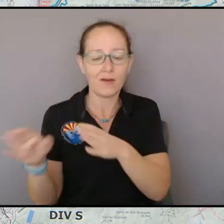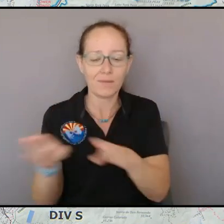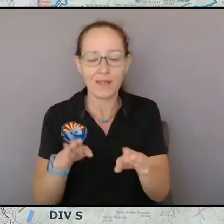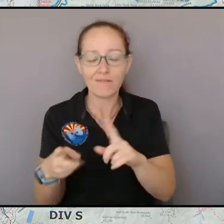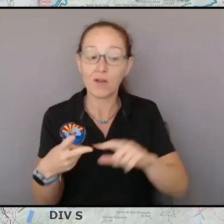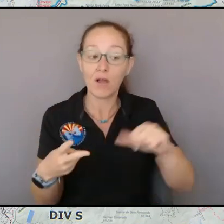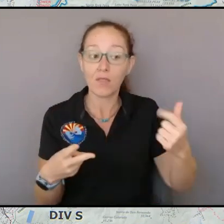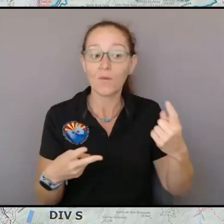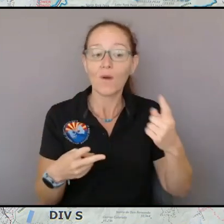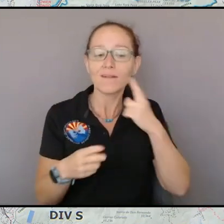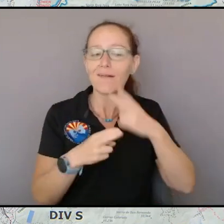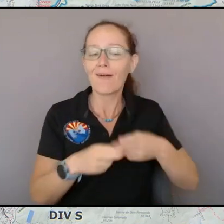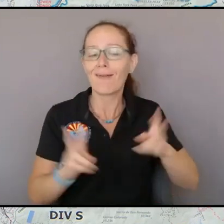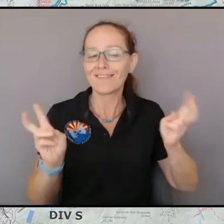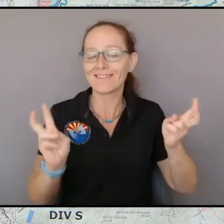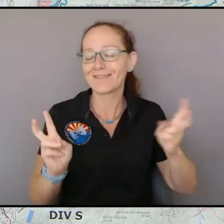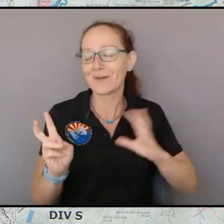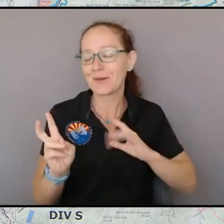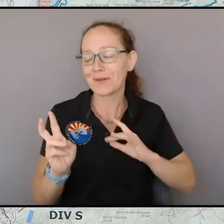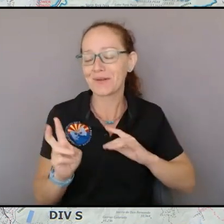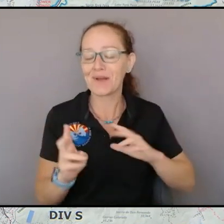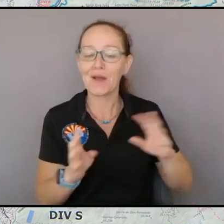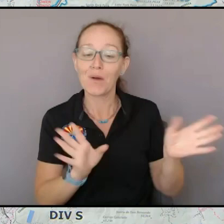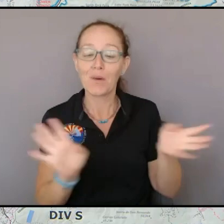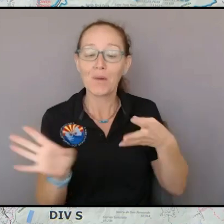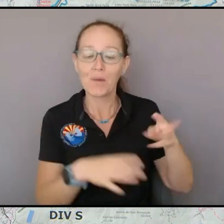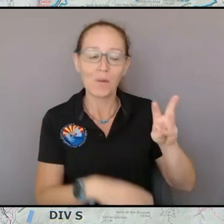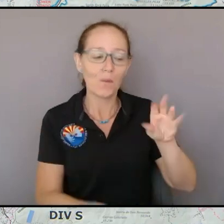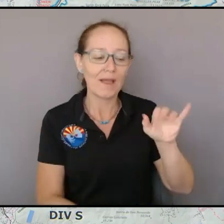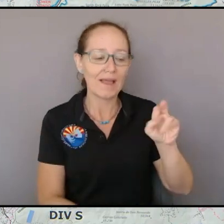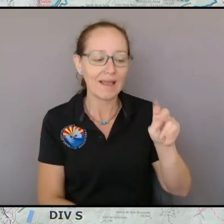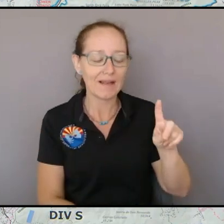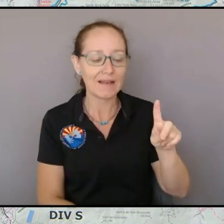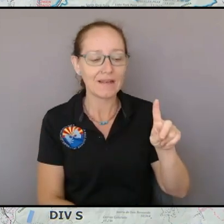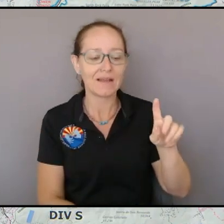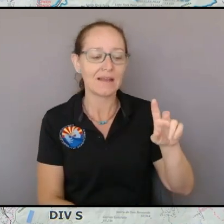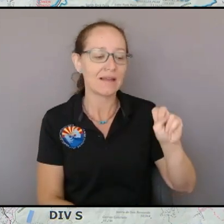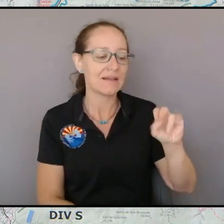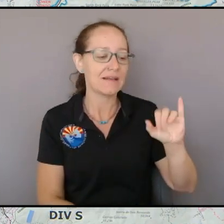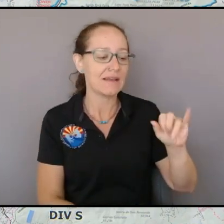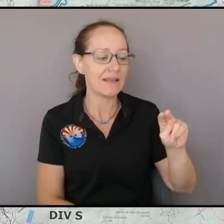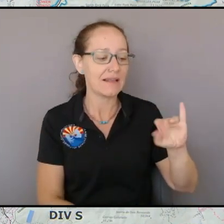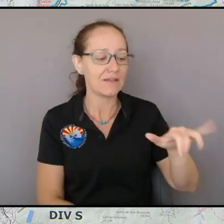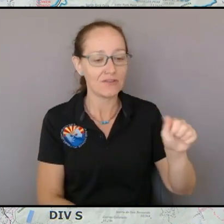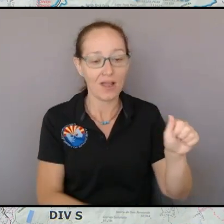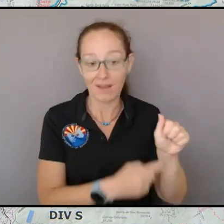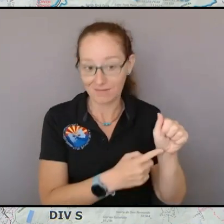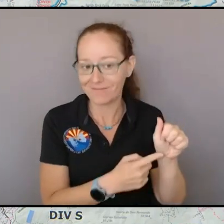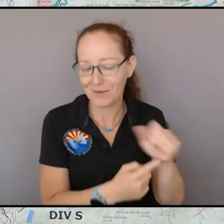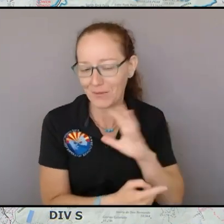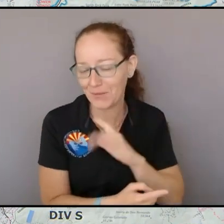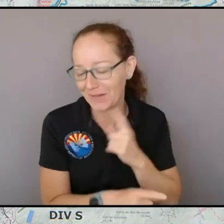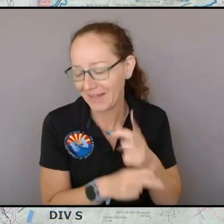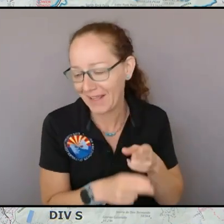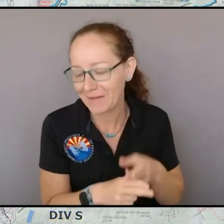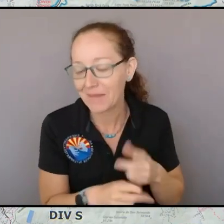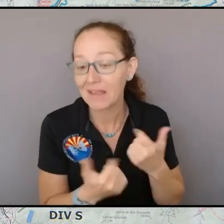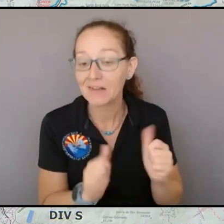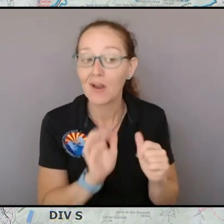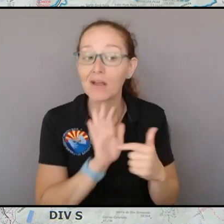and what that does is it is it tries to simulate the terrain's influence on the wind so yesterday